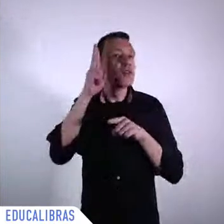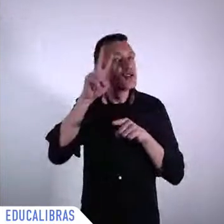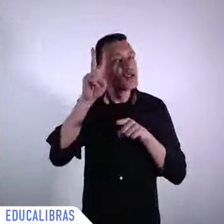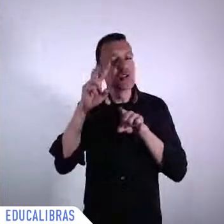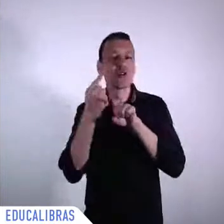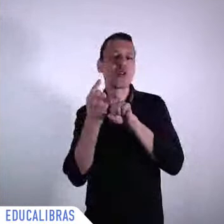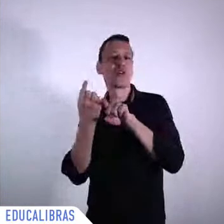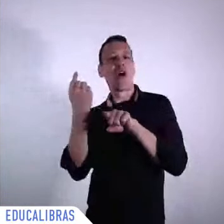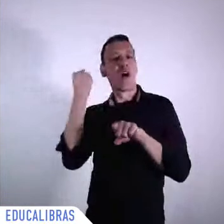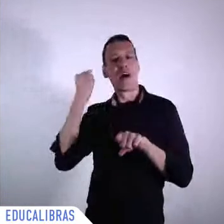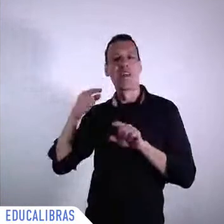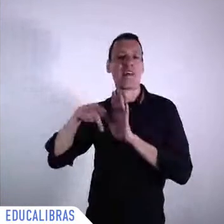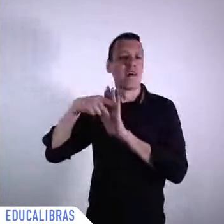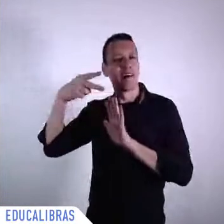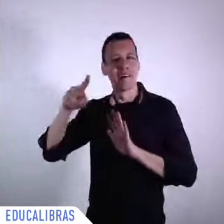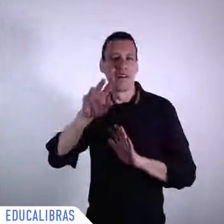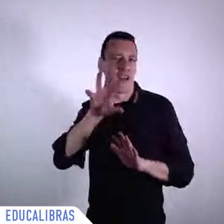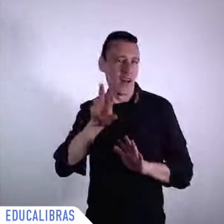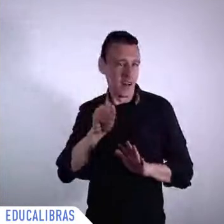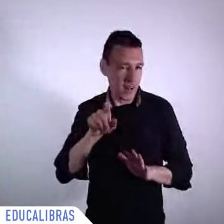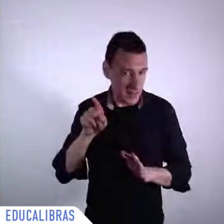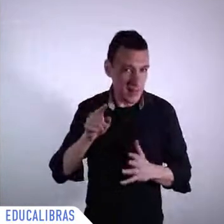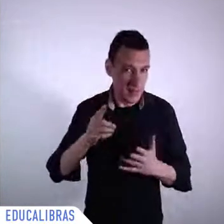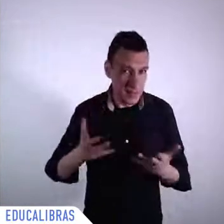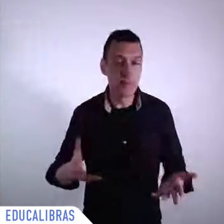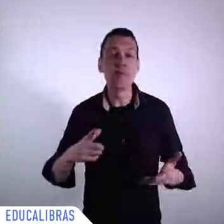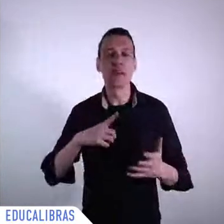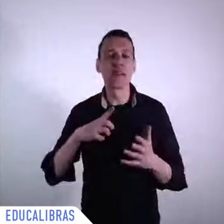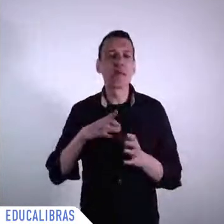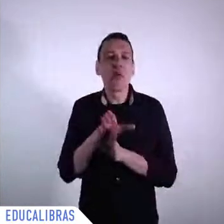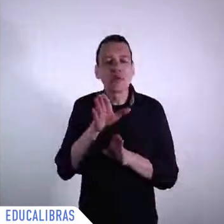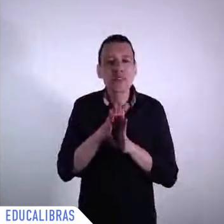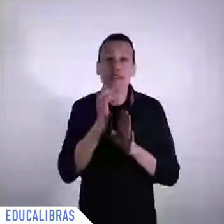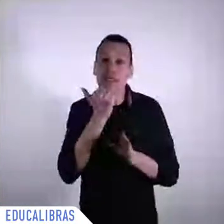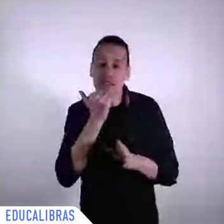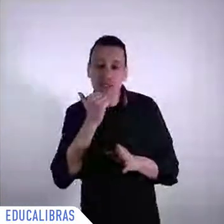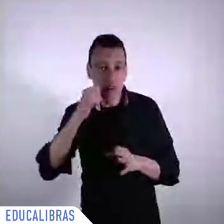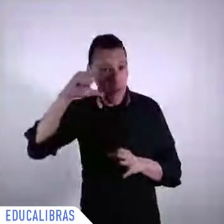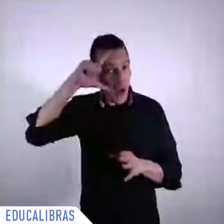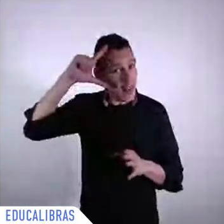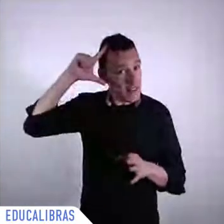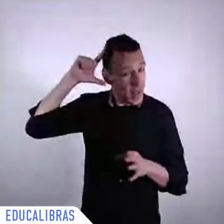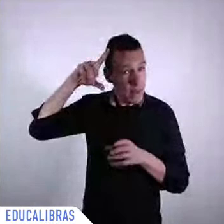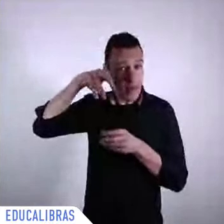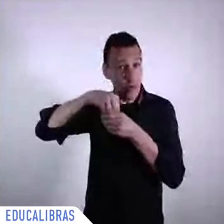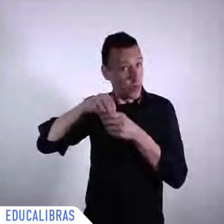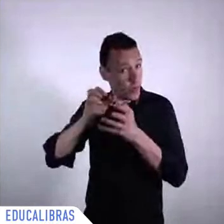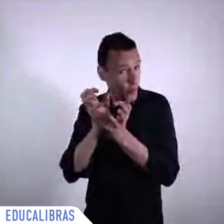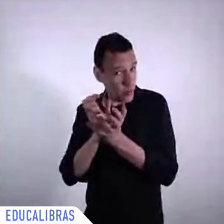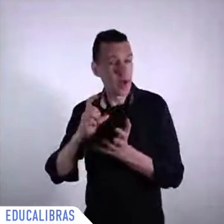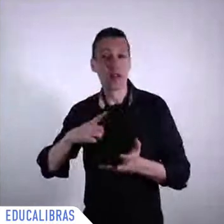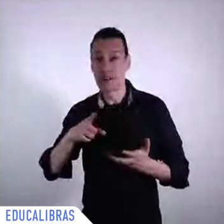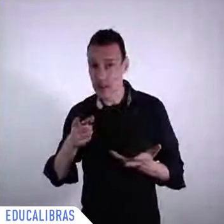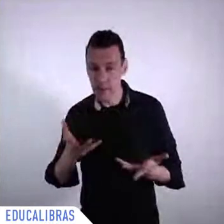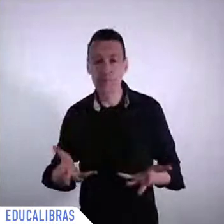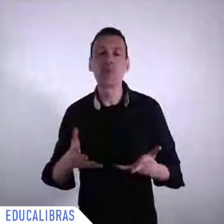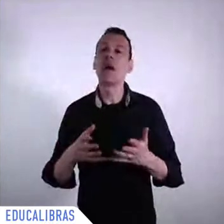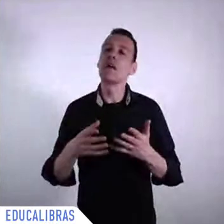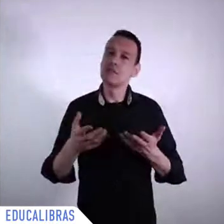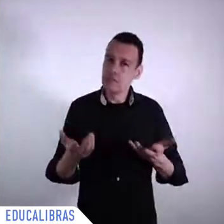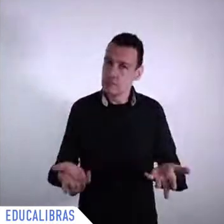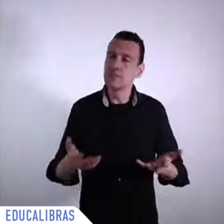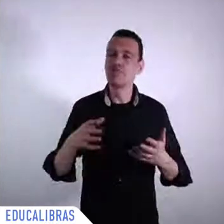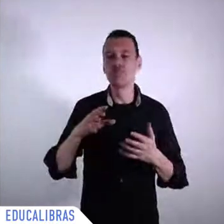by Brazil by Brazilian scholars and others and one of the first language apart from the